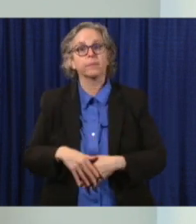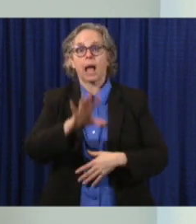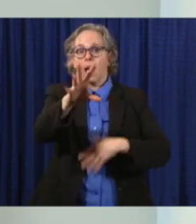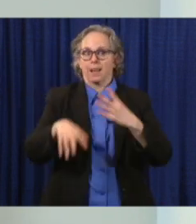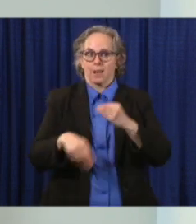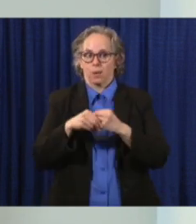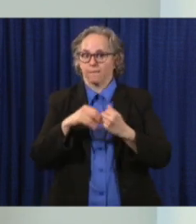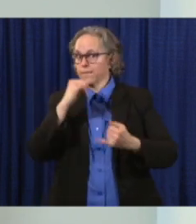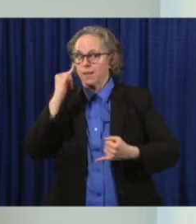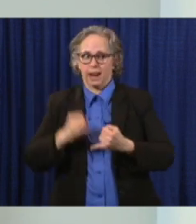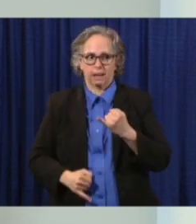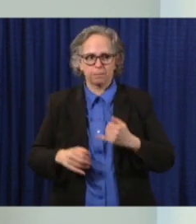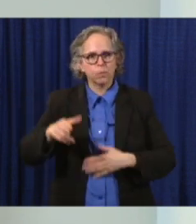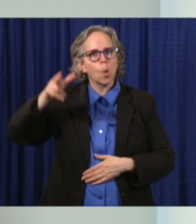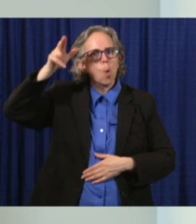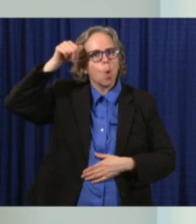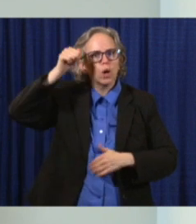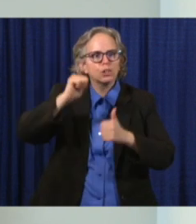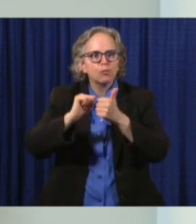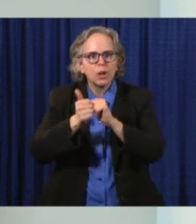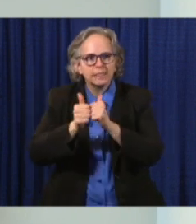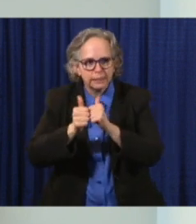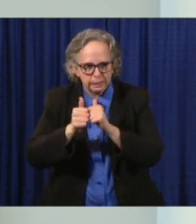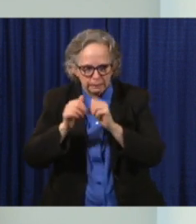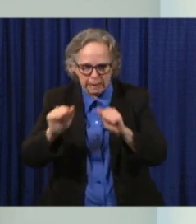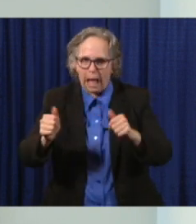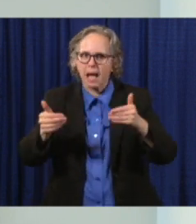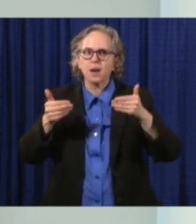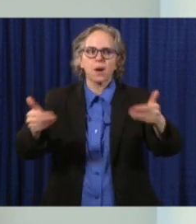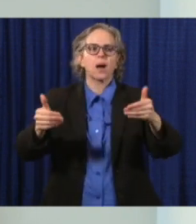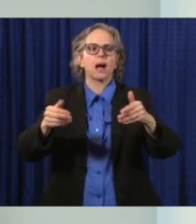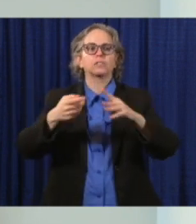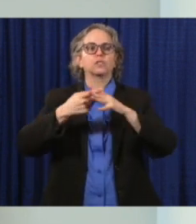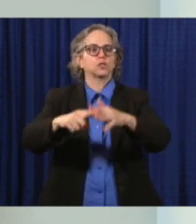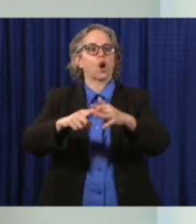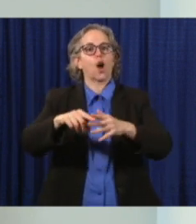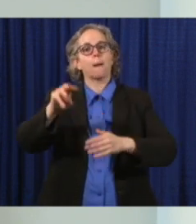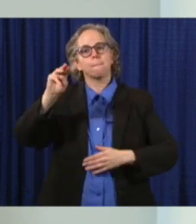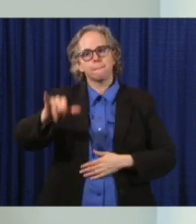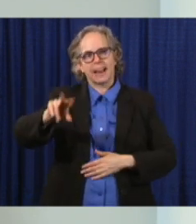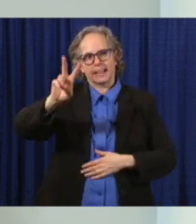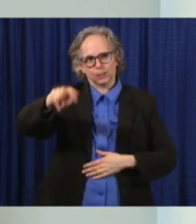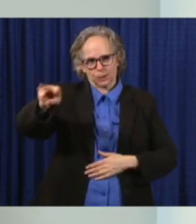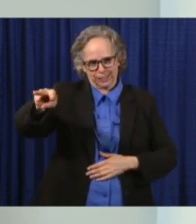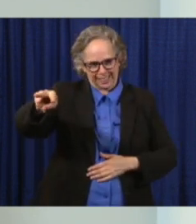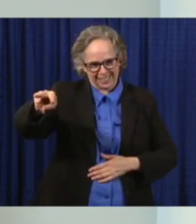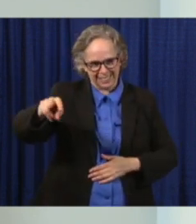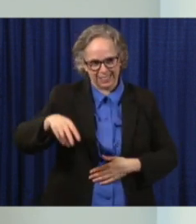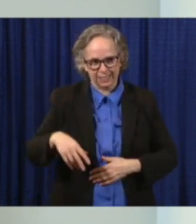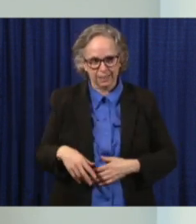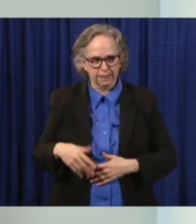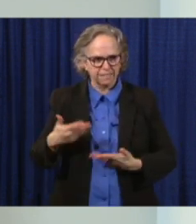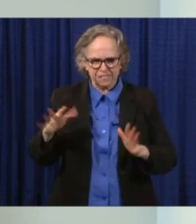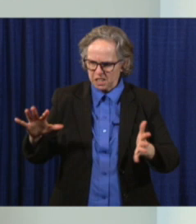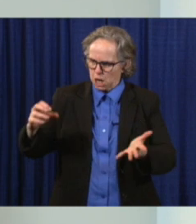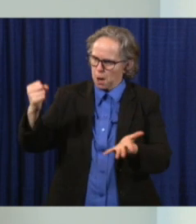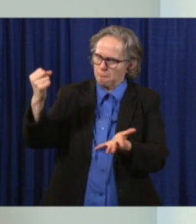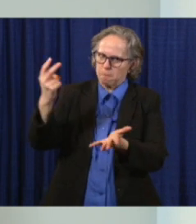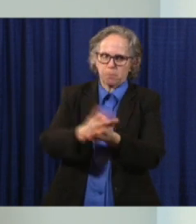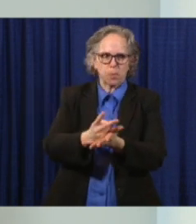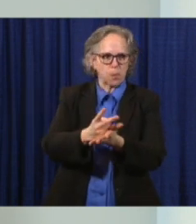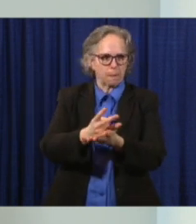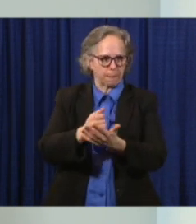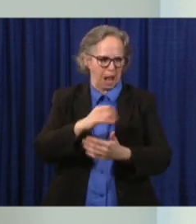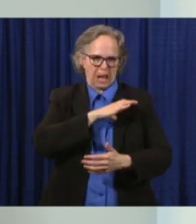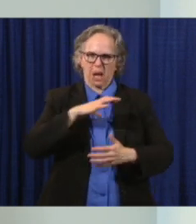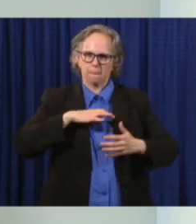22nd. Guidance for those activities have been approved by the Racing Commission. The Commission worked, they worked through